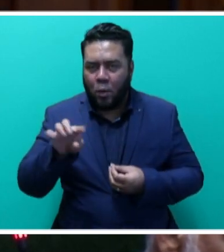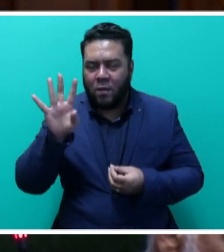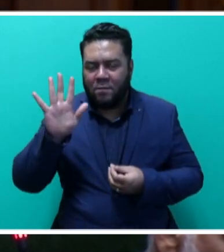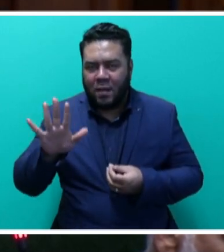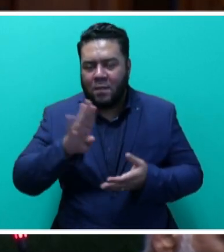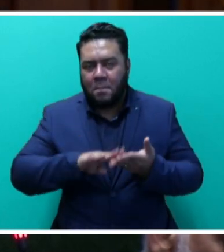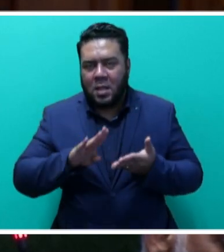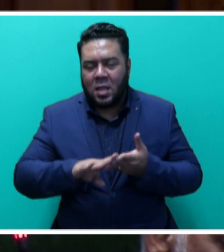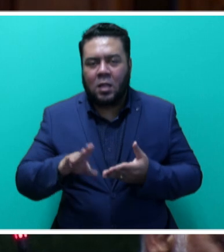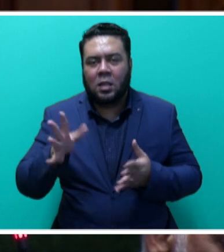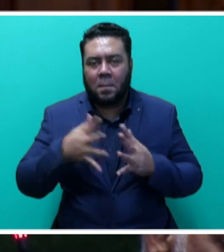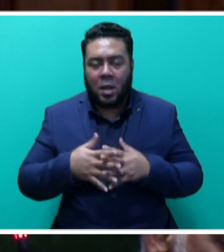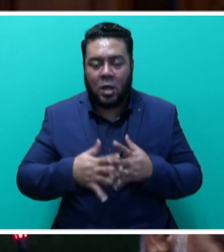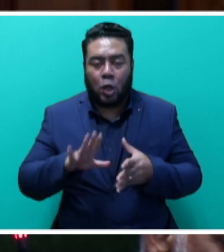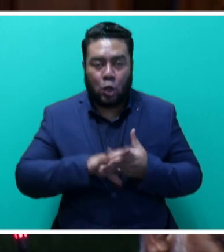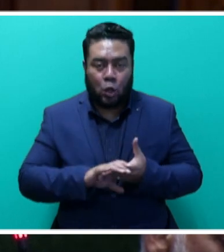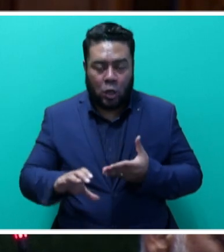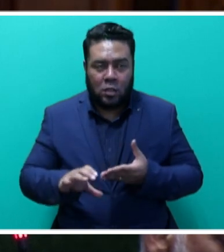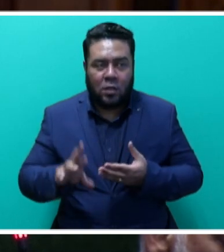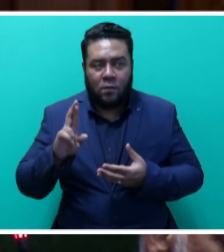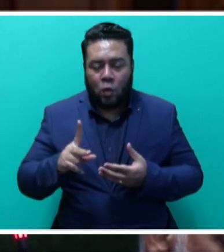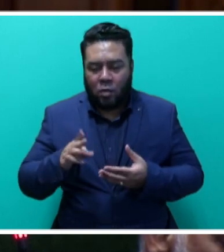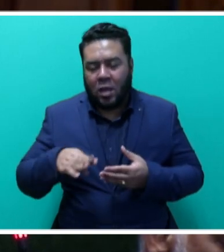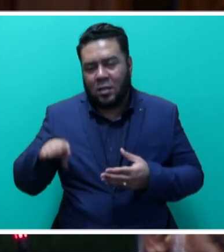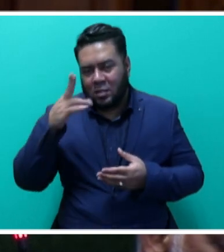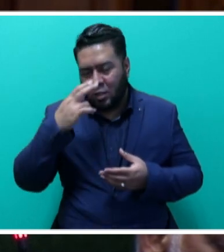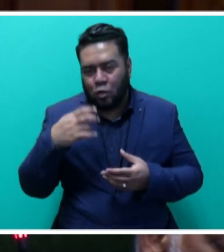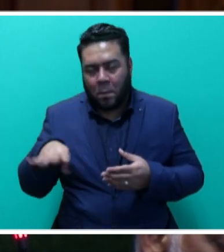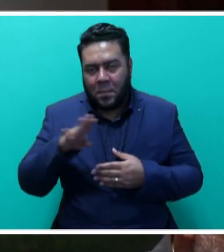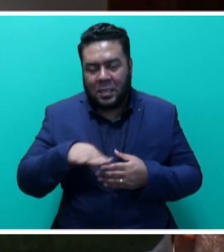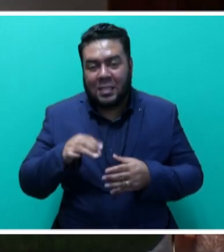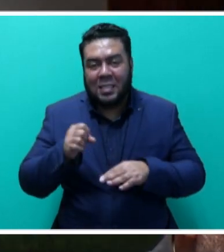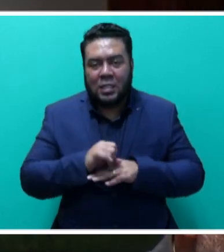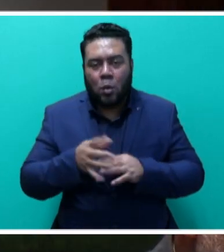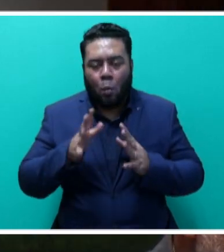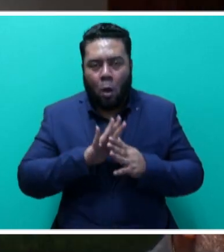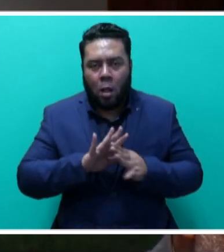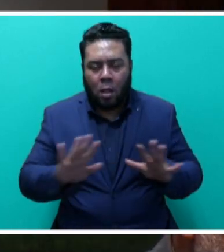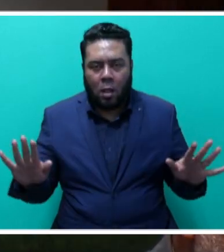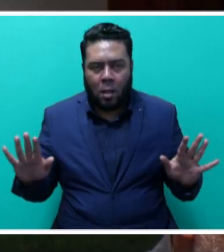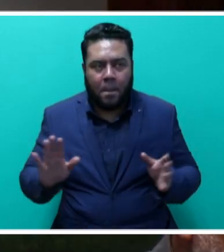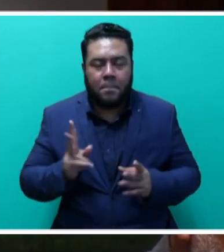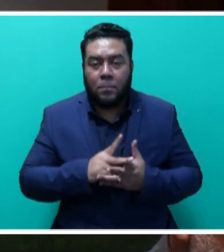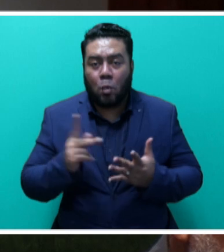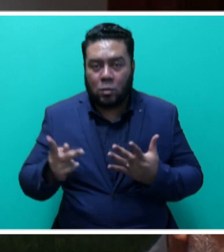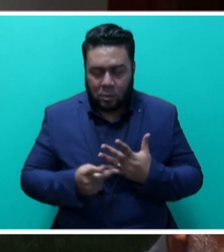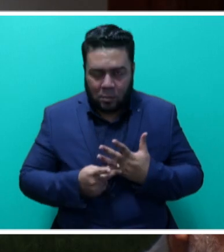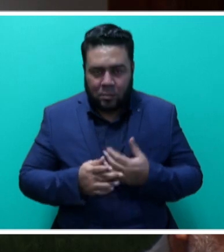for the Nature-Based Solutions Seawall projects in